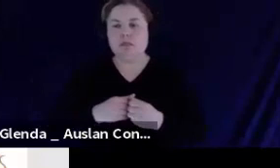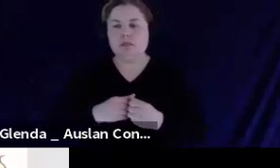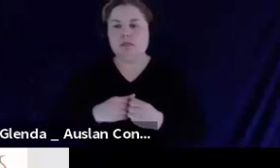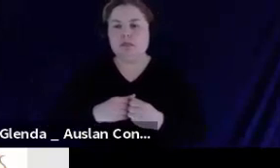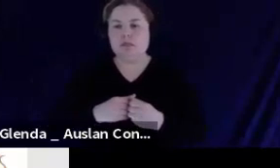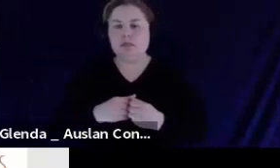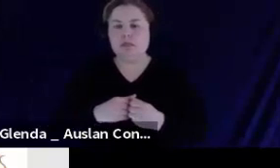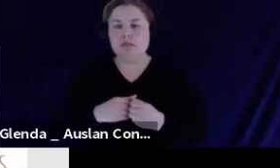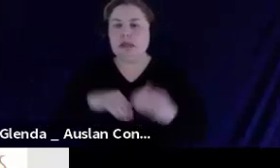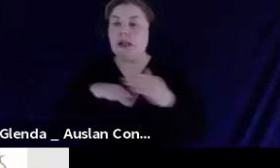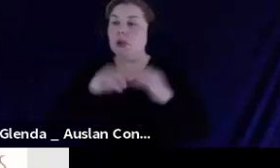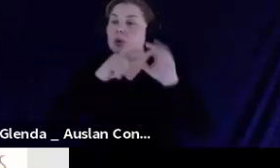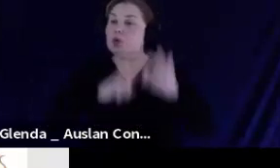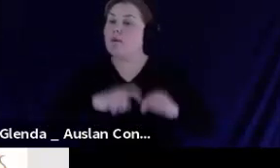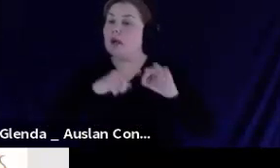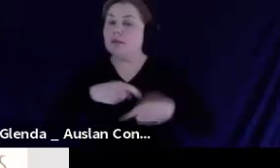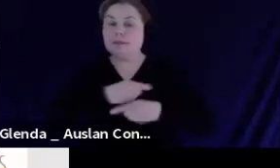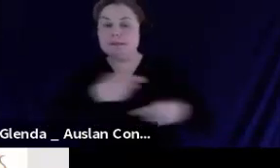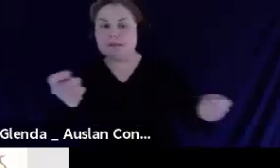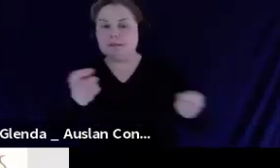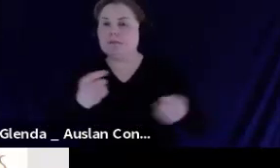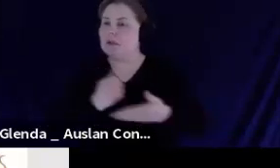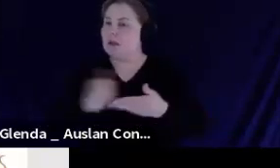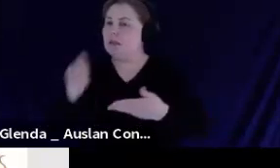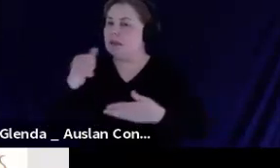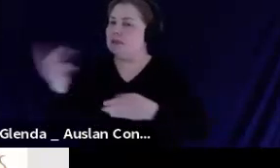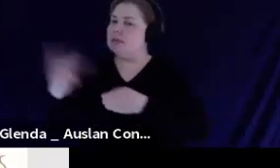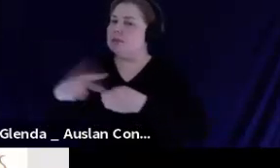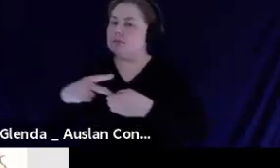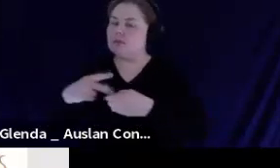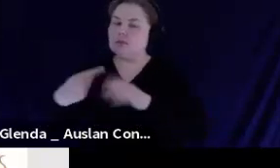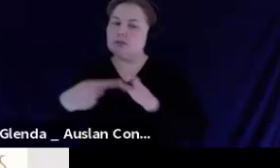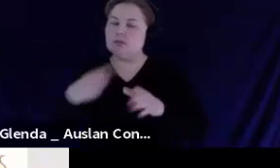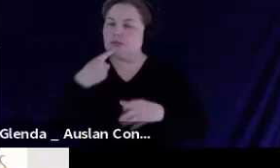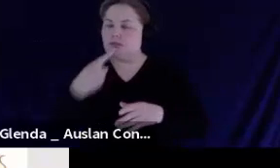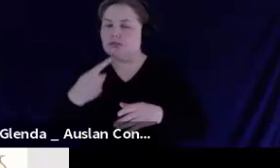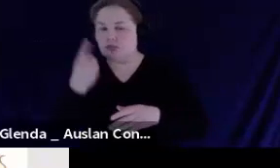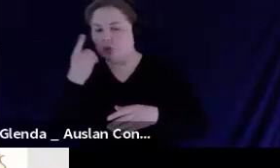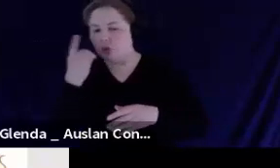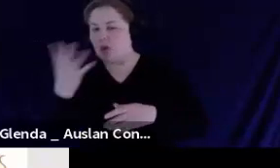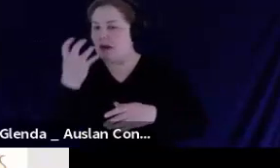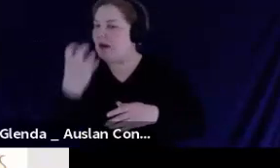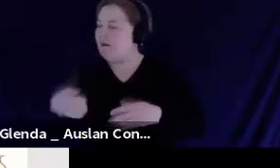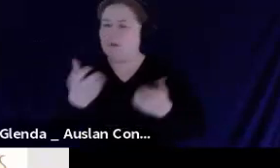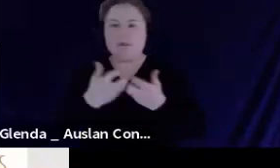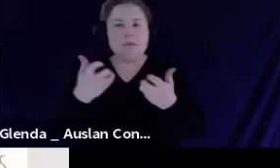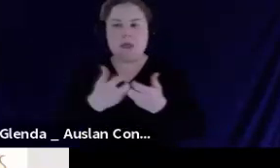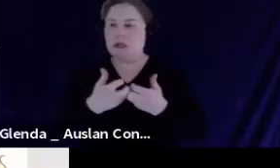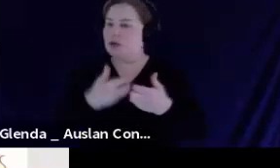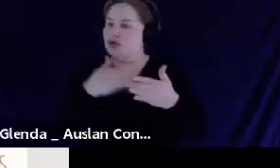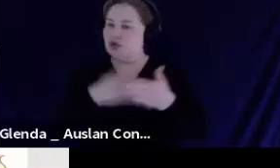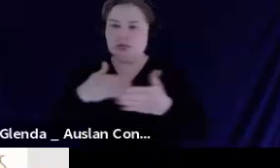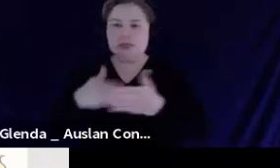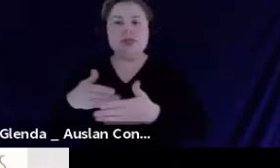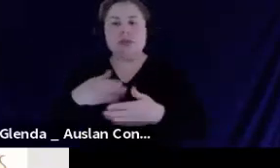In the survey, a number of participants identified the challenges and struggles that many students who are deaf or hard of hearing were experiencing with the rapid